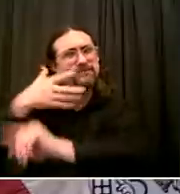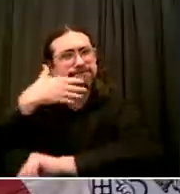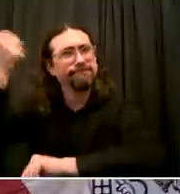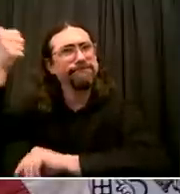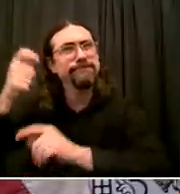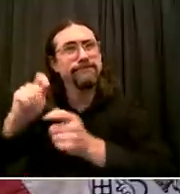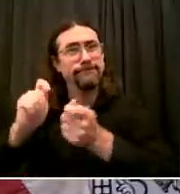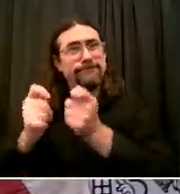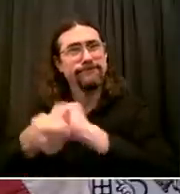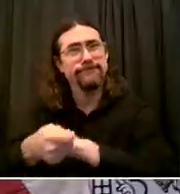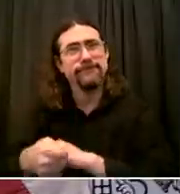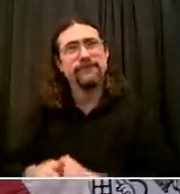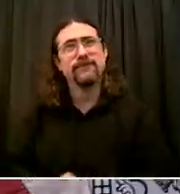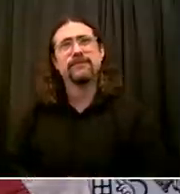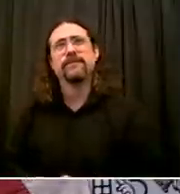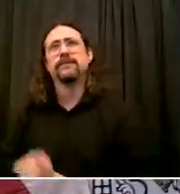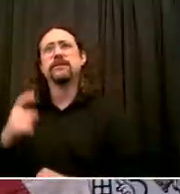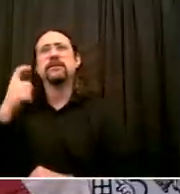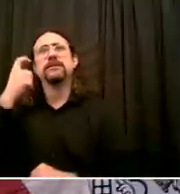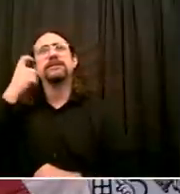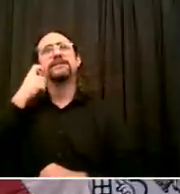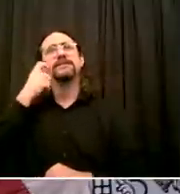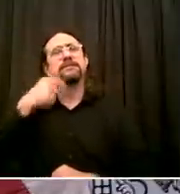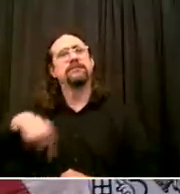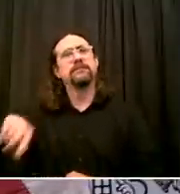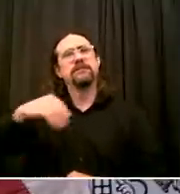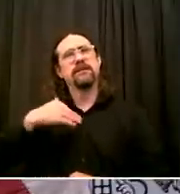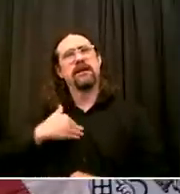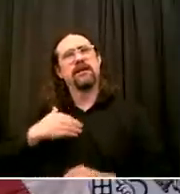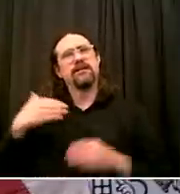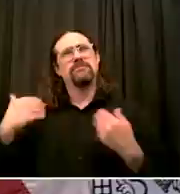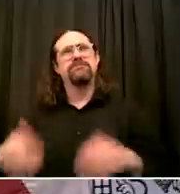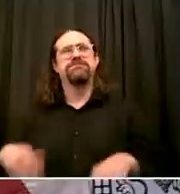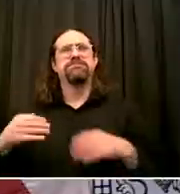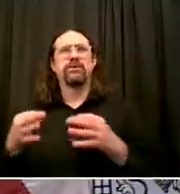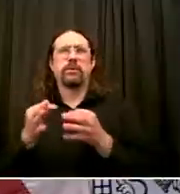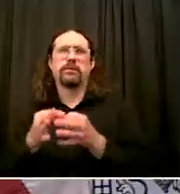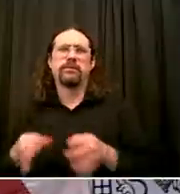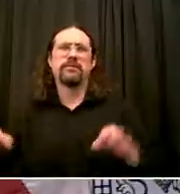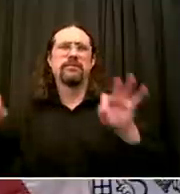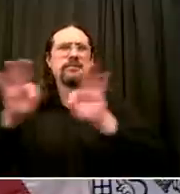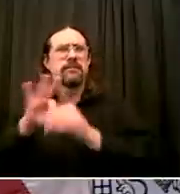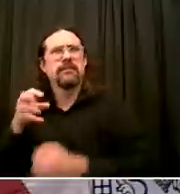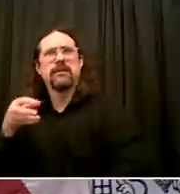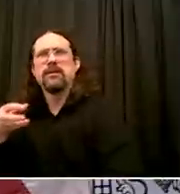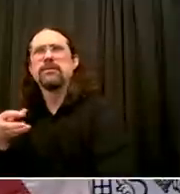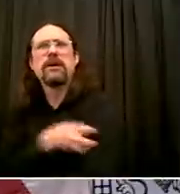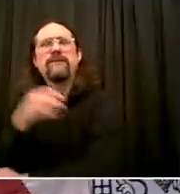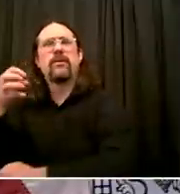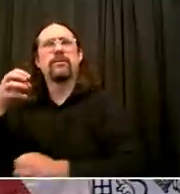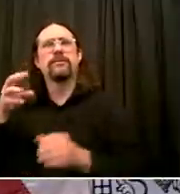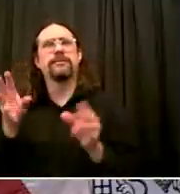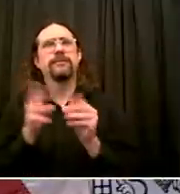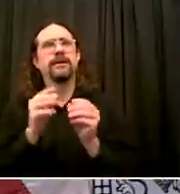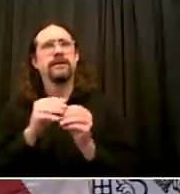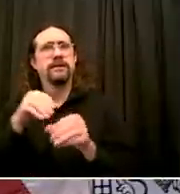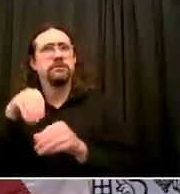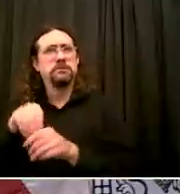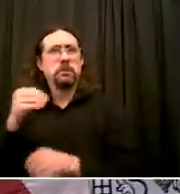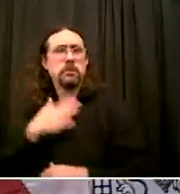acknowledged about its history We sat with activists Leaders of the Black Lives Matter movement